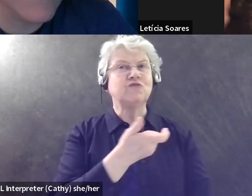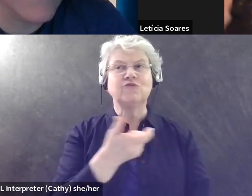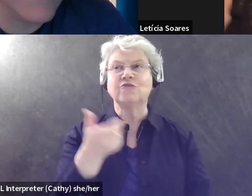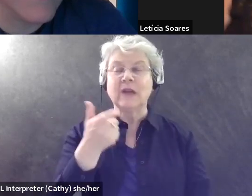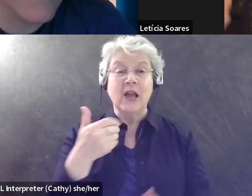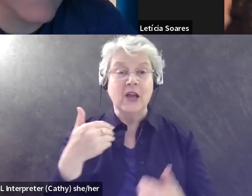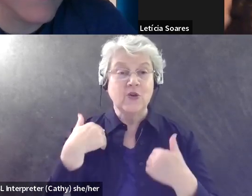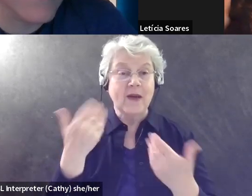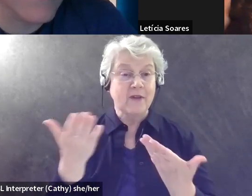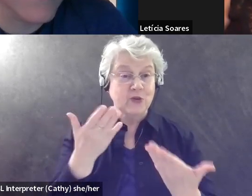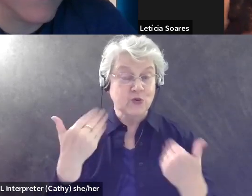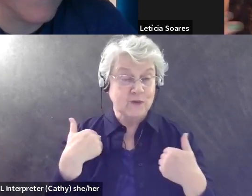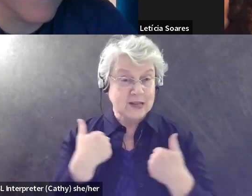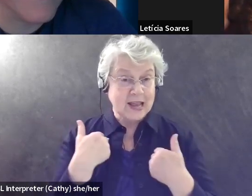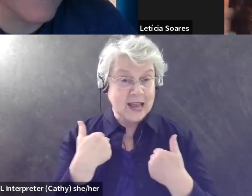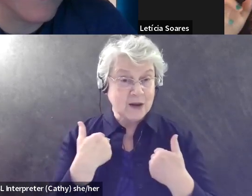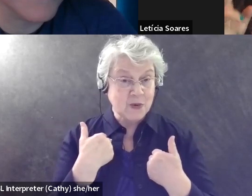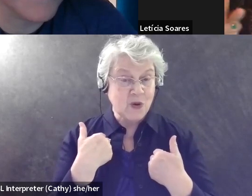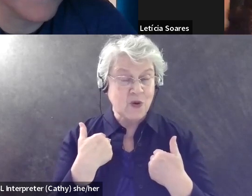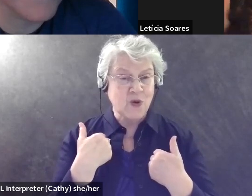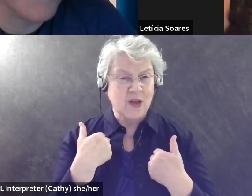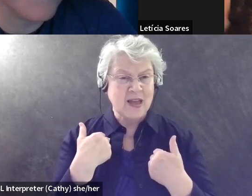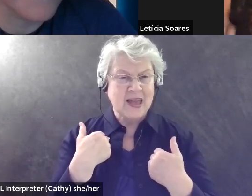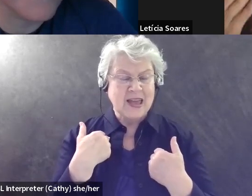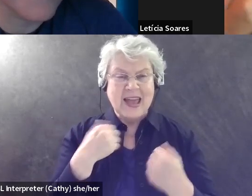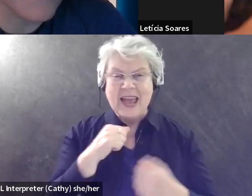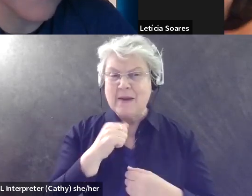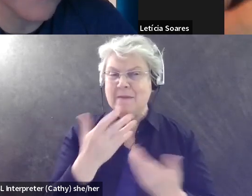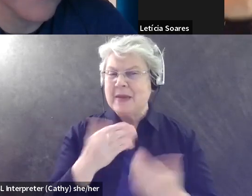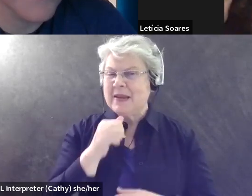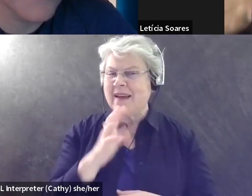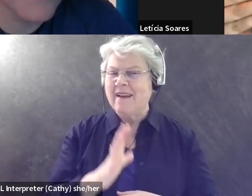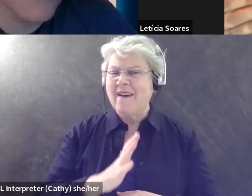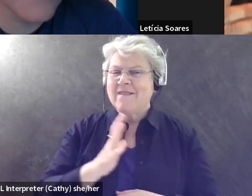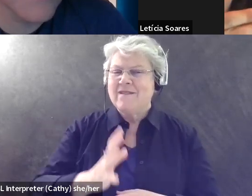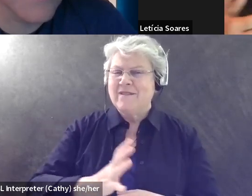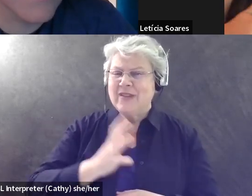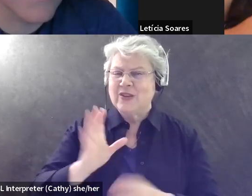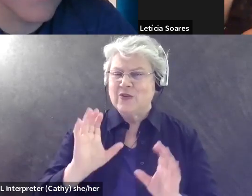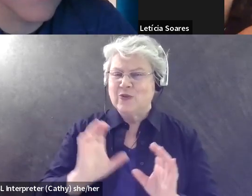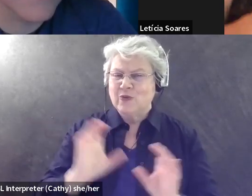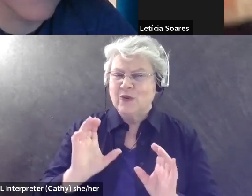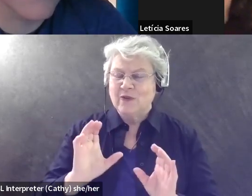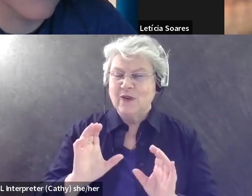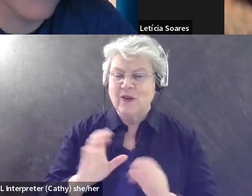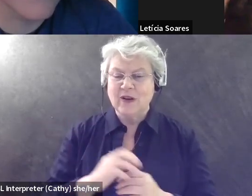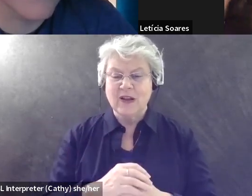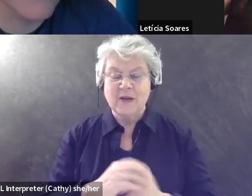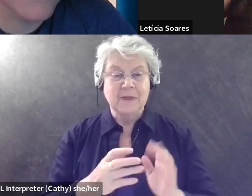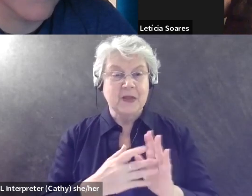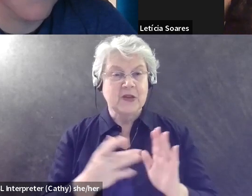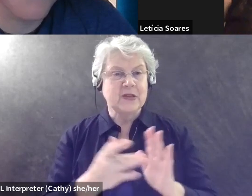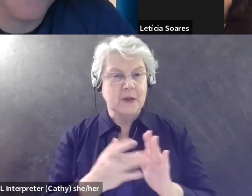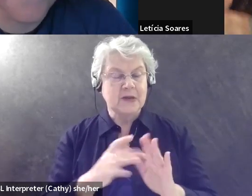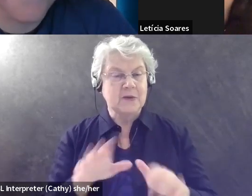that, uh, isn't necessarily an official service animal because there is an access challenge to getting